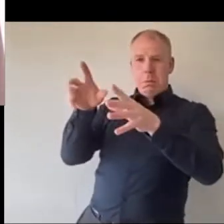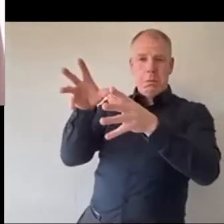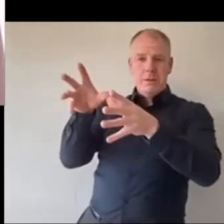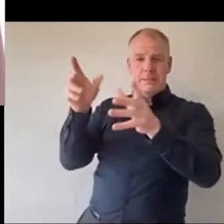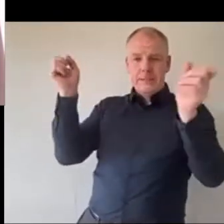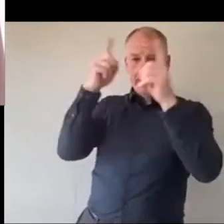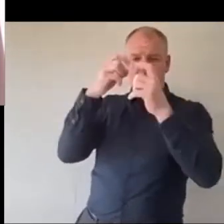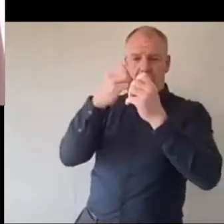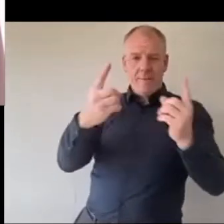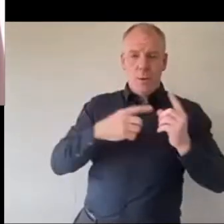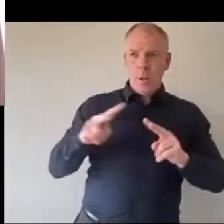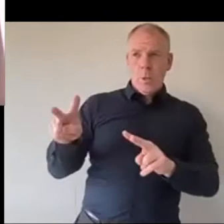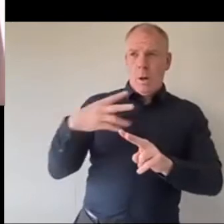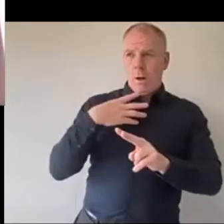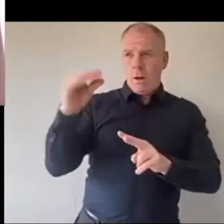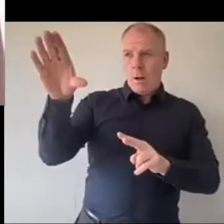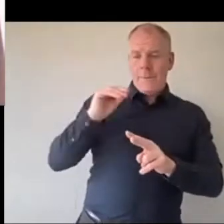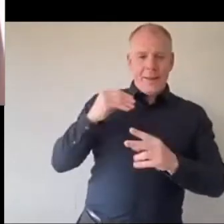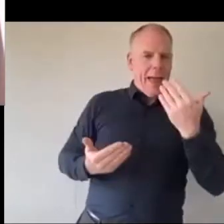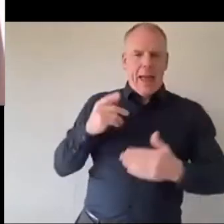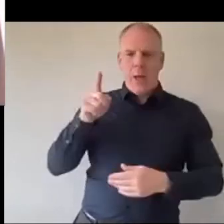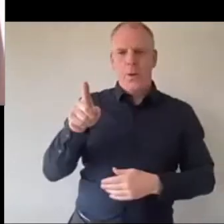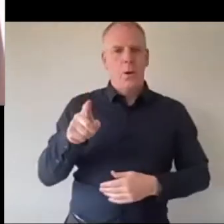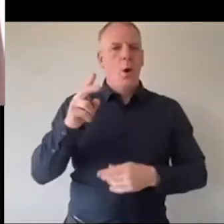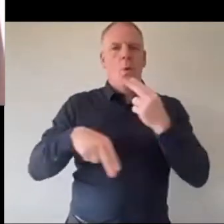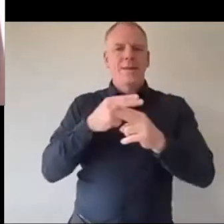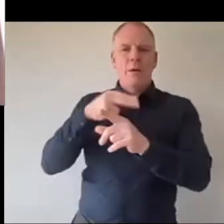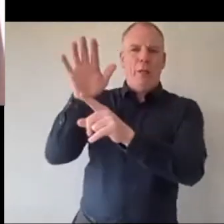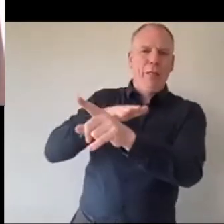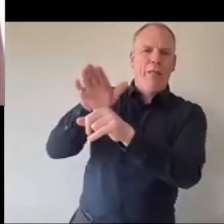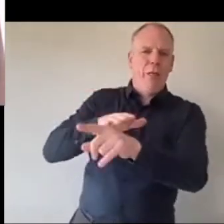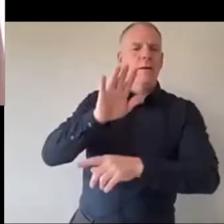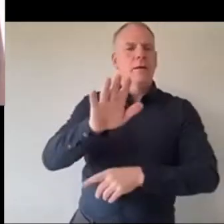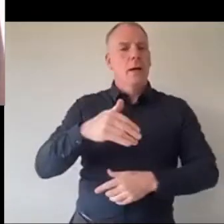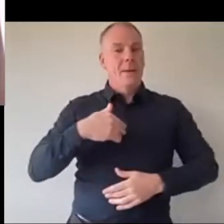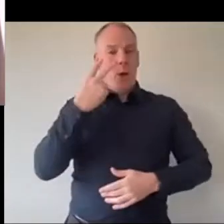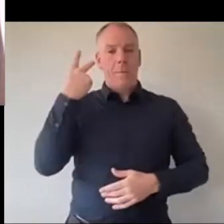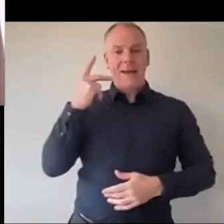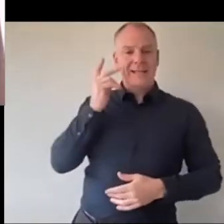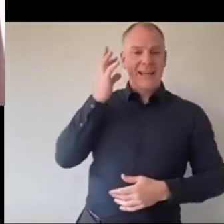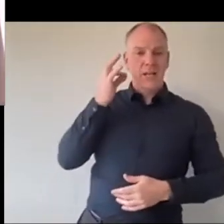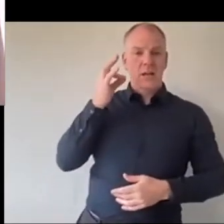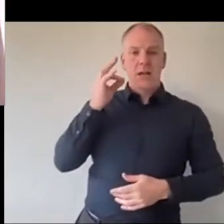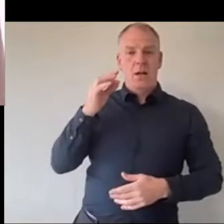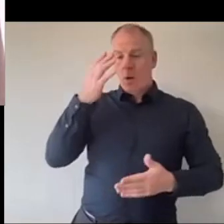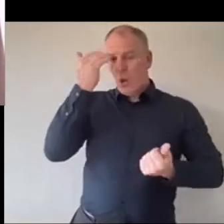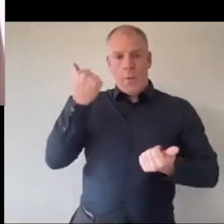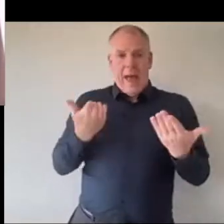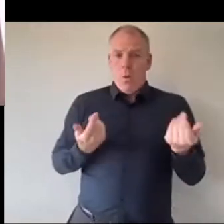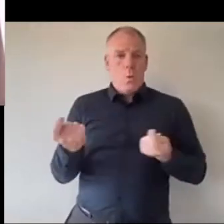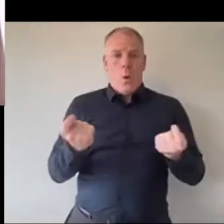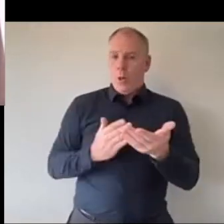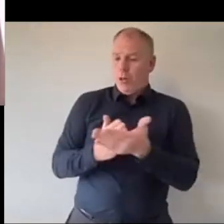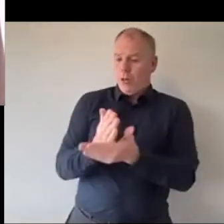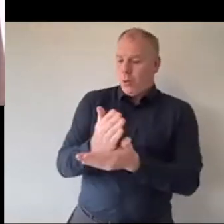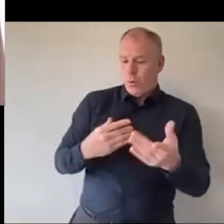the best way to describe it without coming across patronizing Lord Mayor is when I was a teenager I don't know how I would have dealt with this I don't know how I would